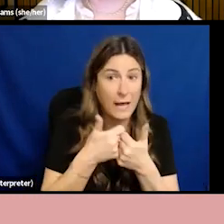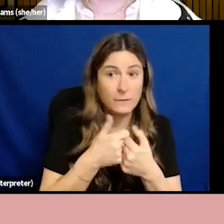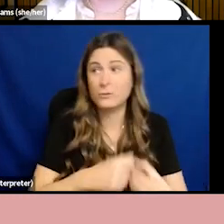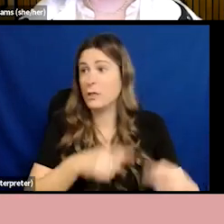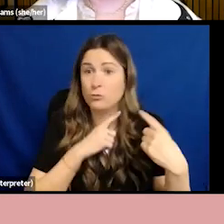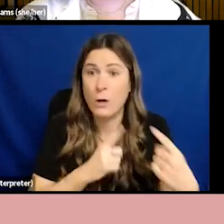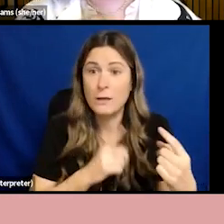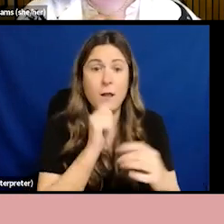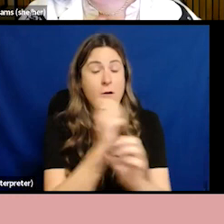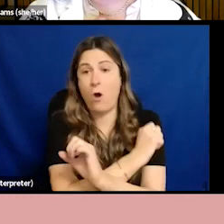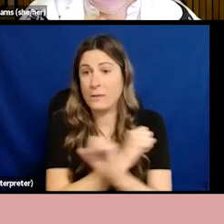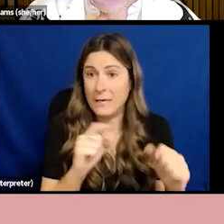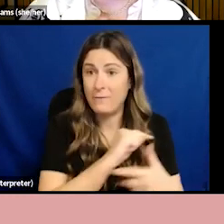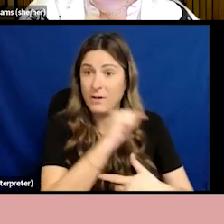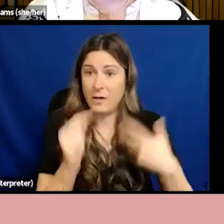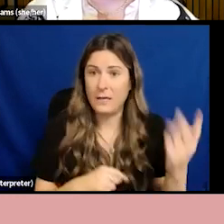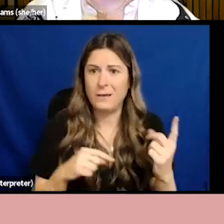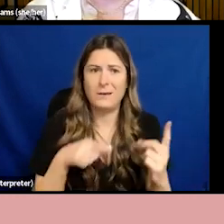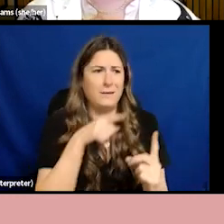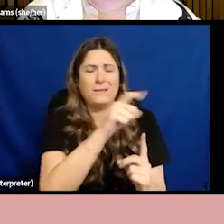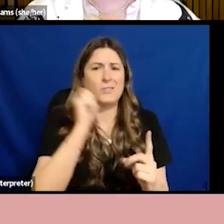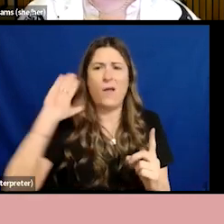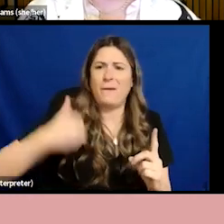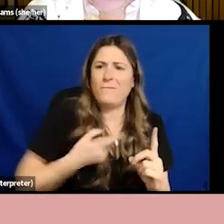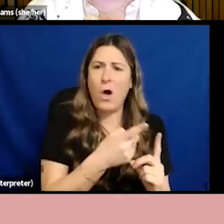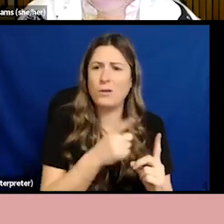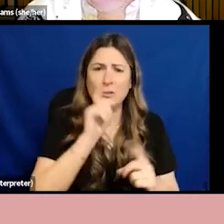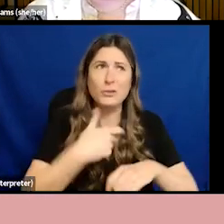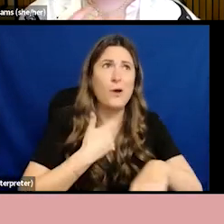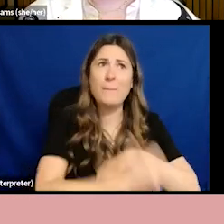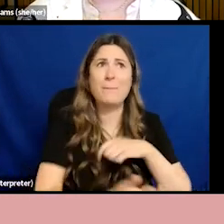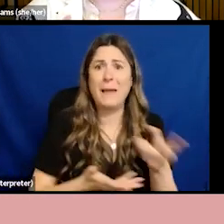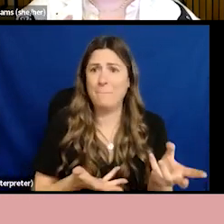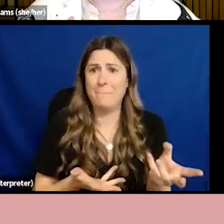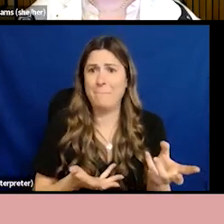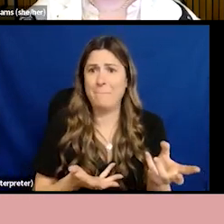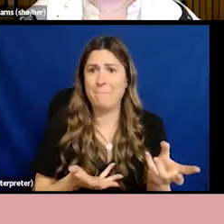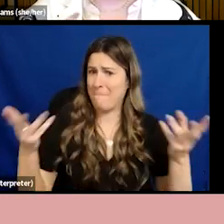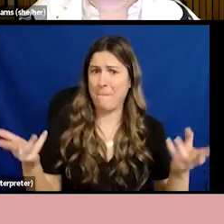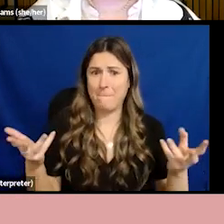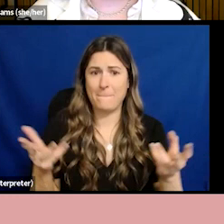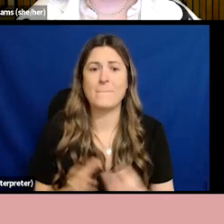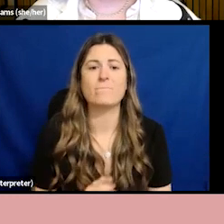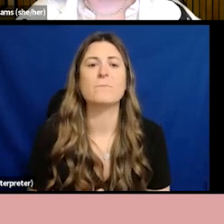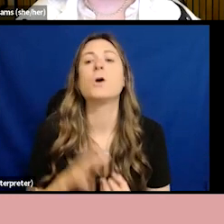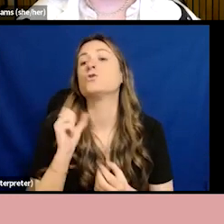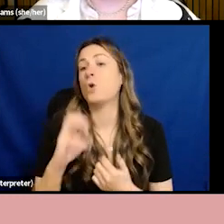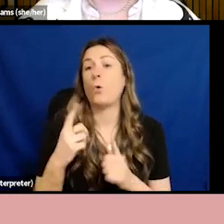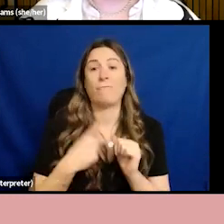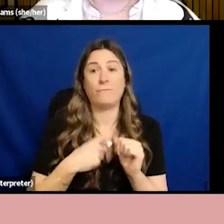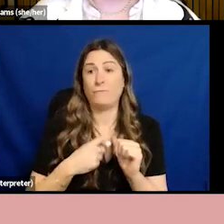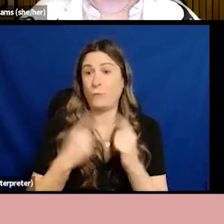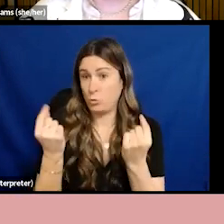spend a little bit of time taking personal inventory, seeing the elements of yourself that are uplifted versus those that are